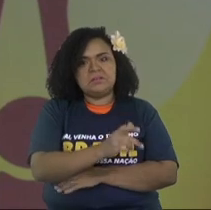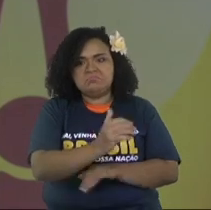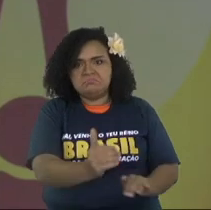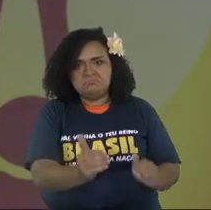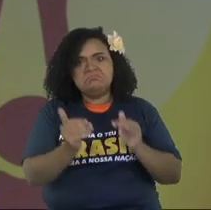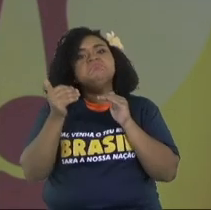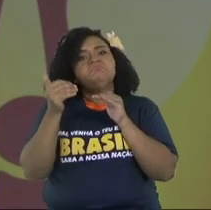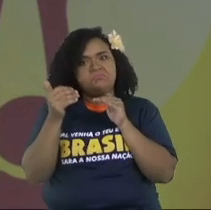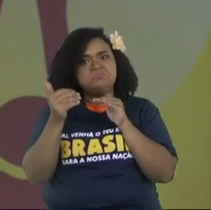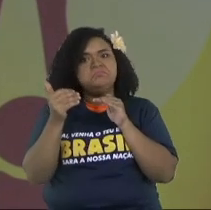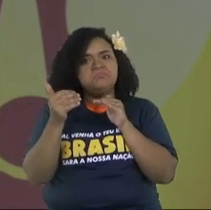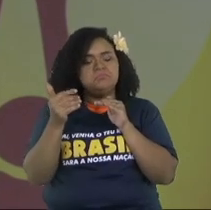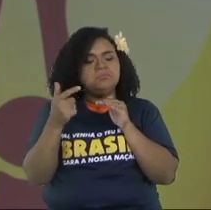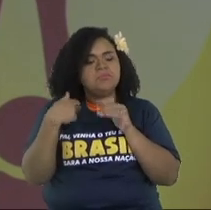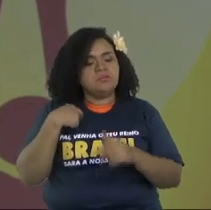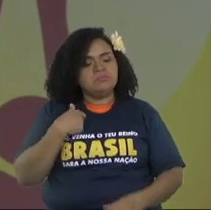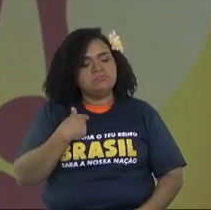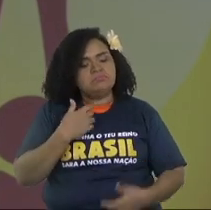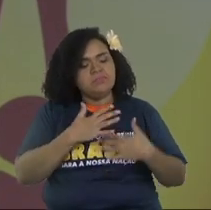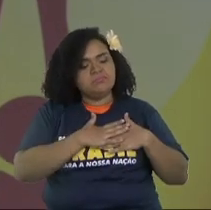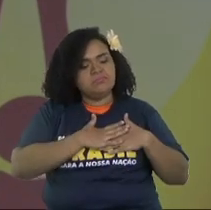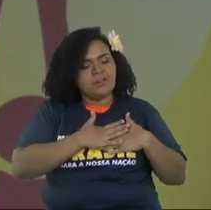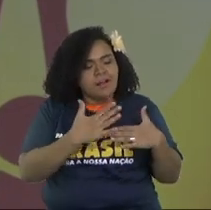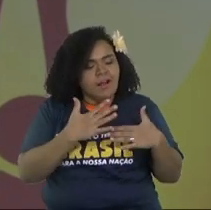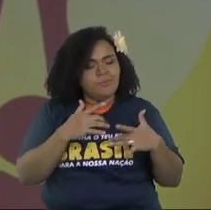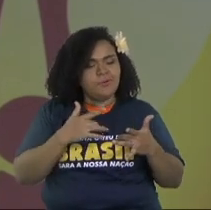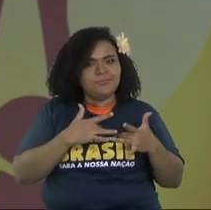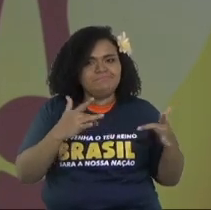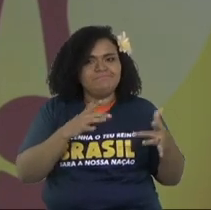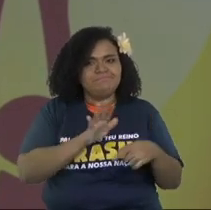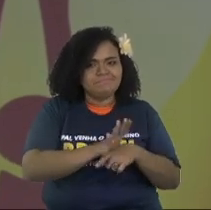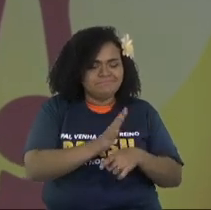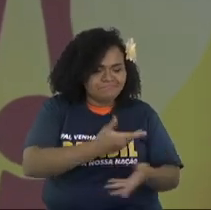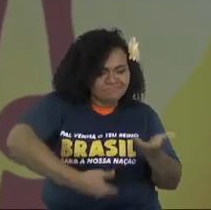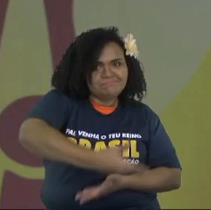with the honor of every richness, of every wealthy.